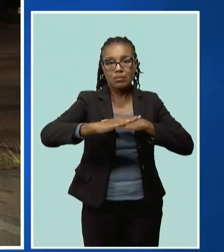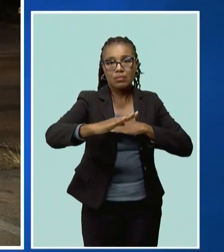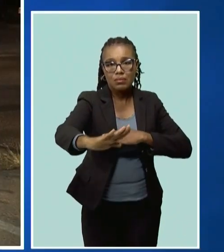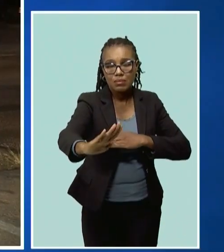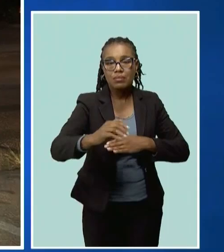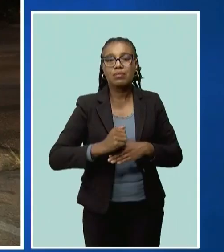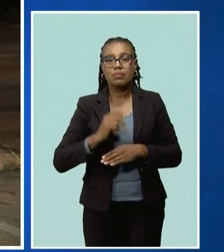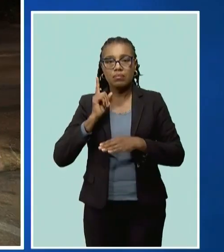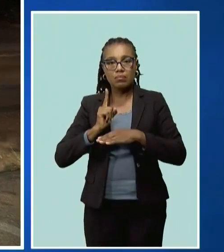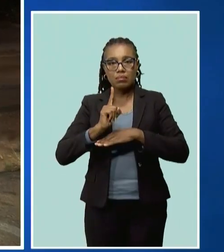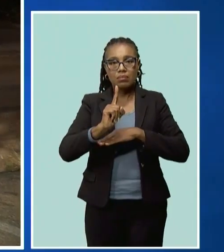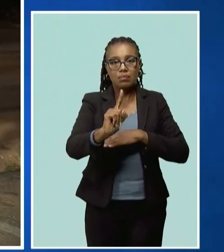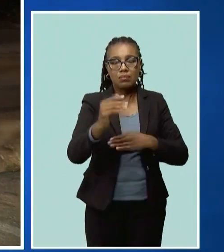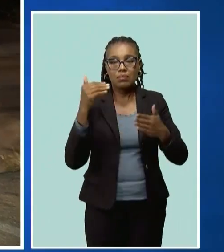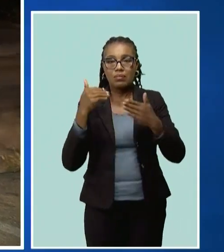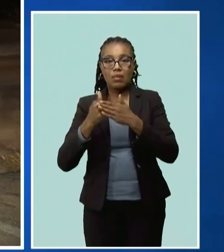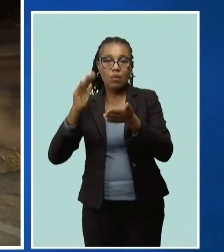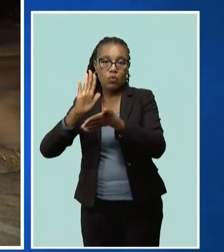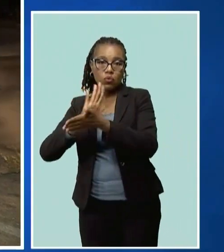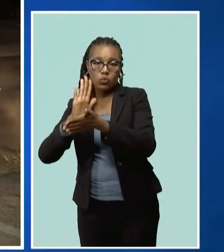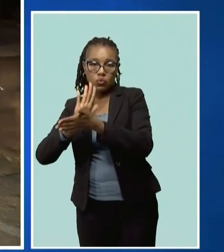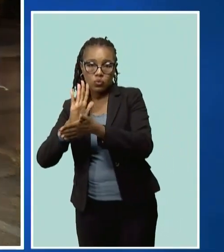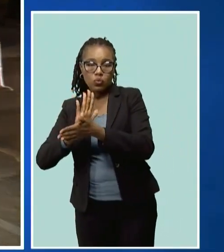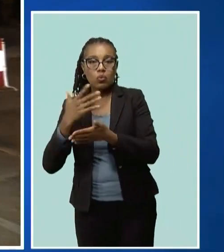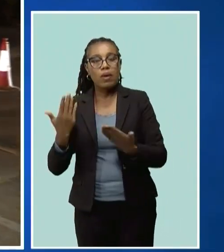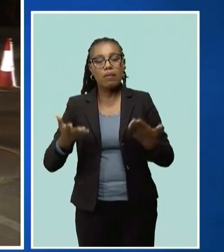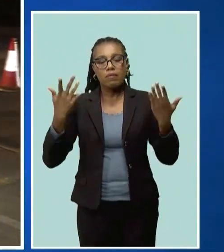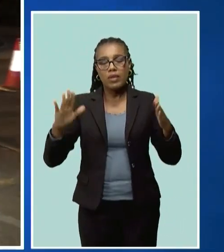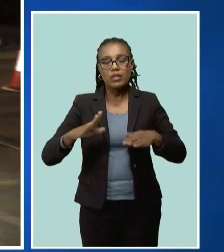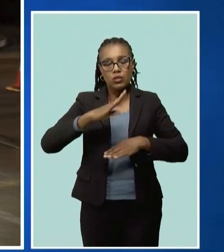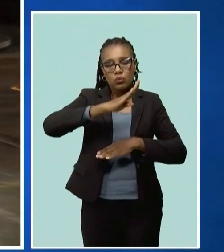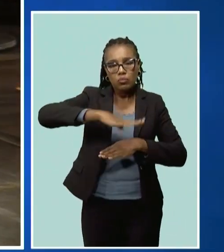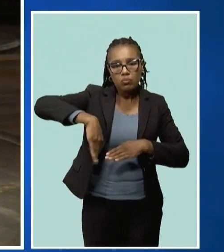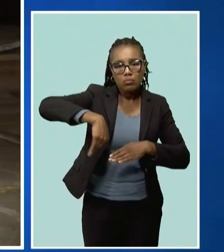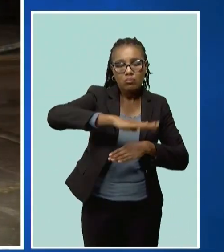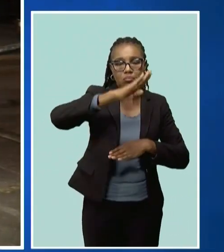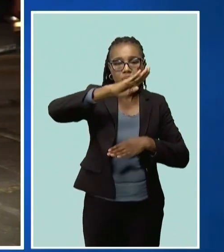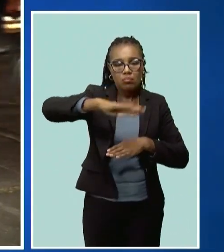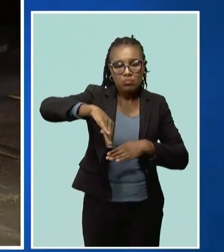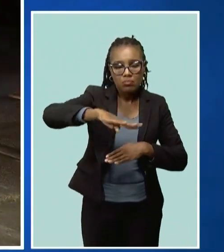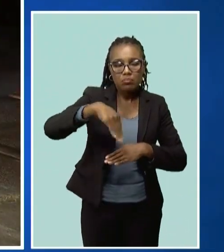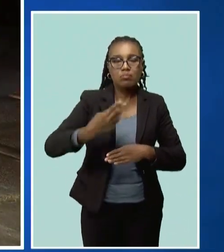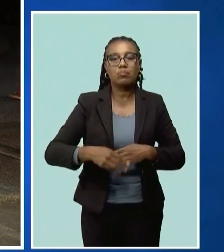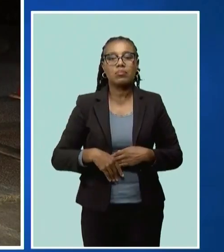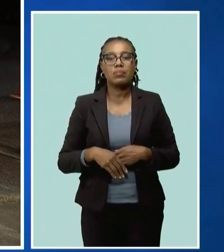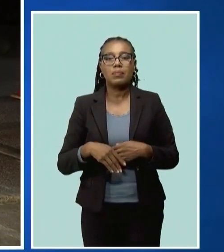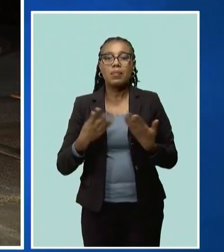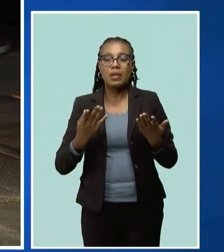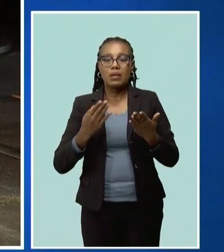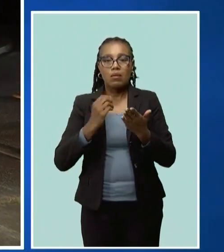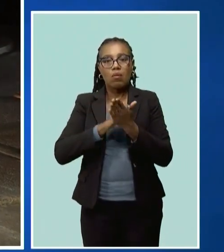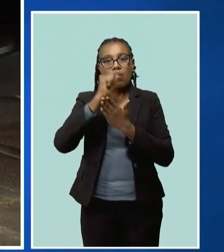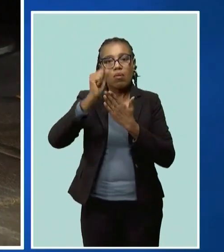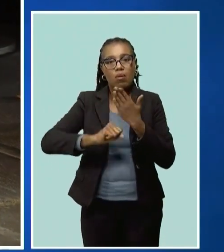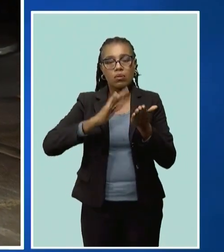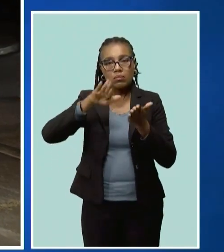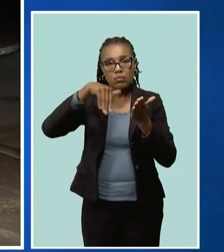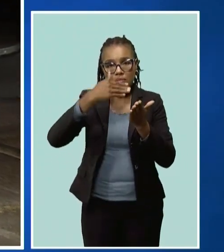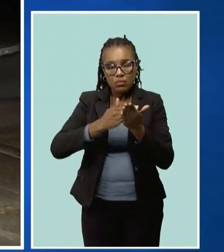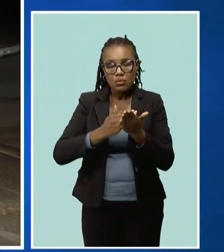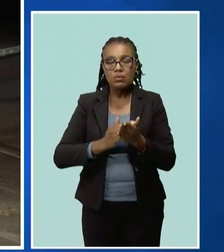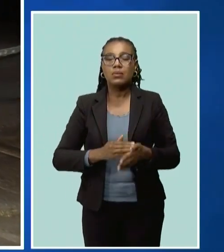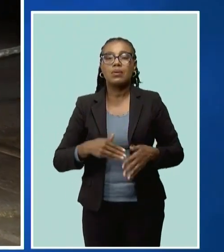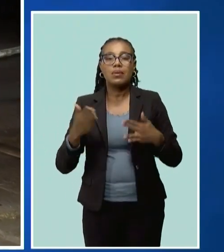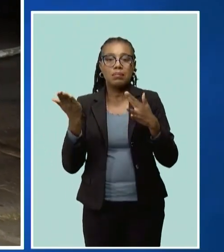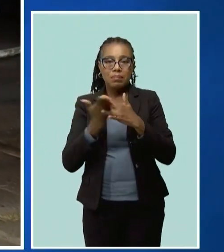outside of schools have been remarked. Mr. Marshall said the program commenced in the second half of August and they are hoping to wrap up soon.